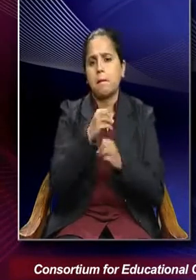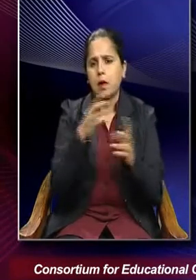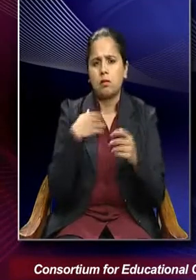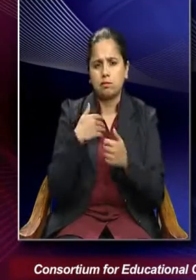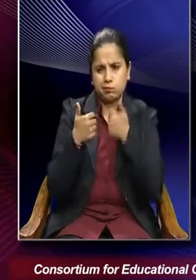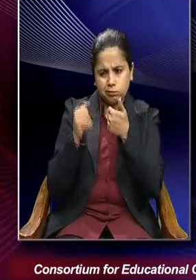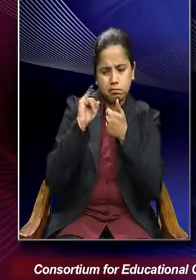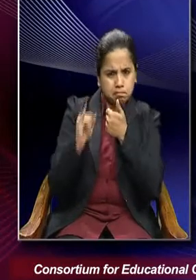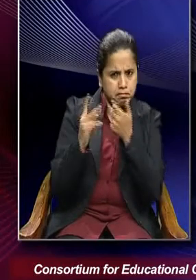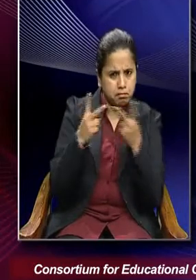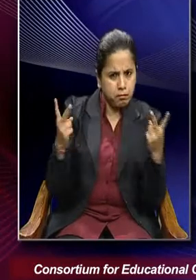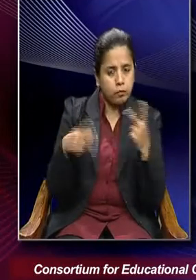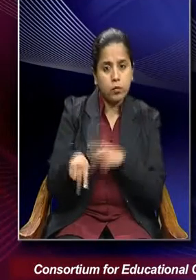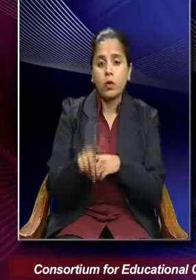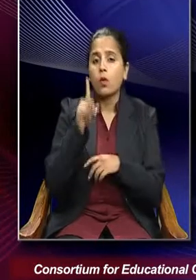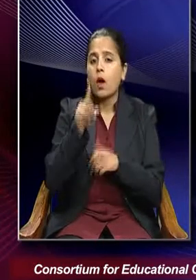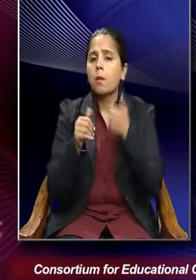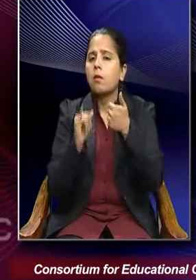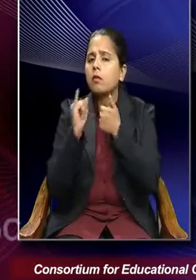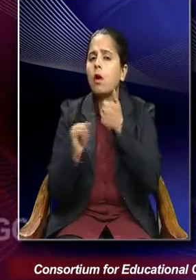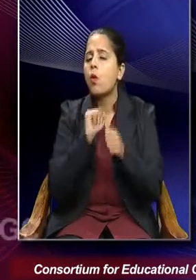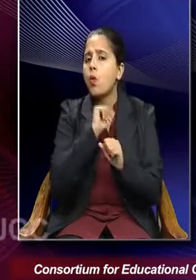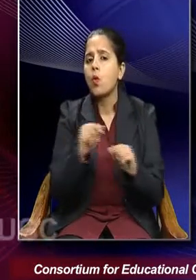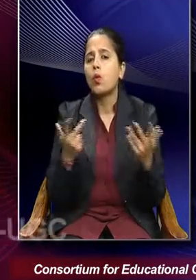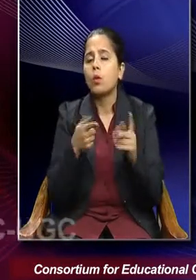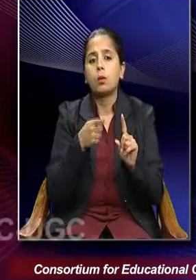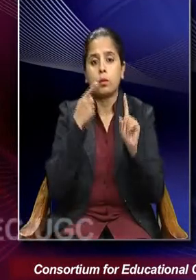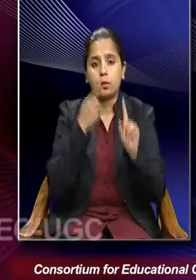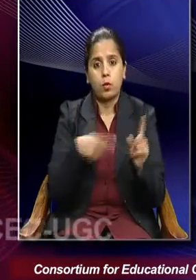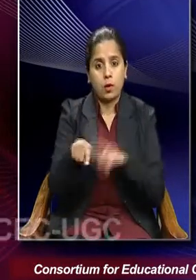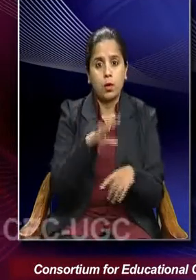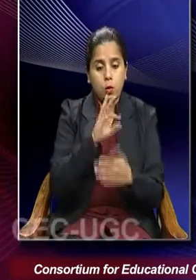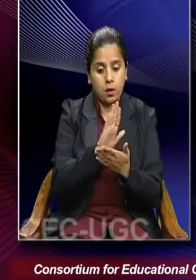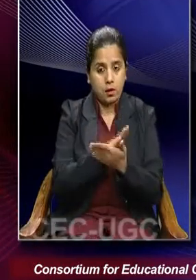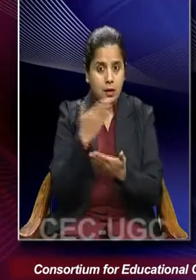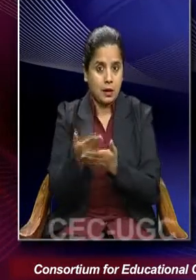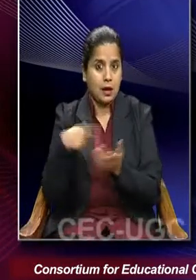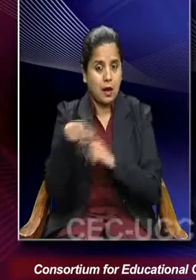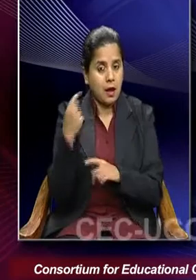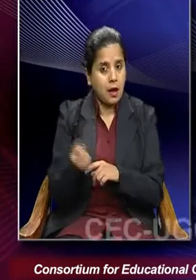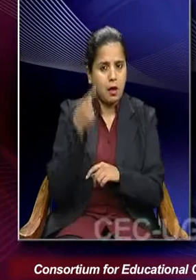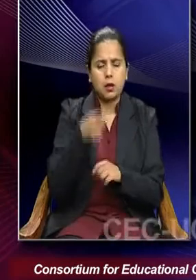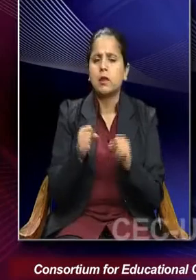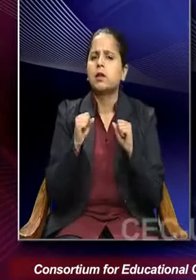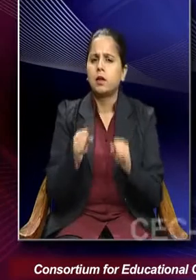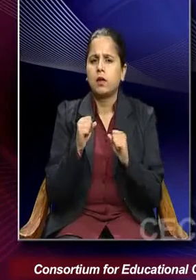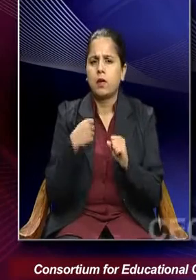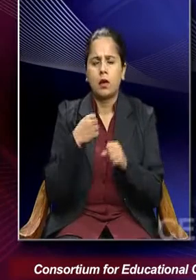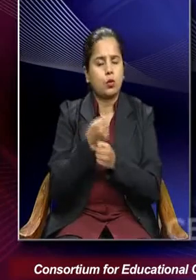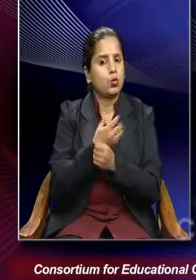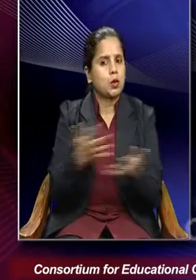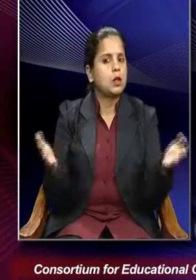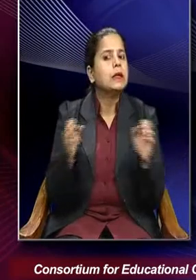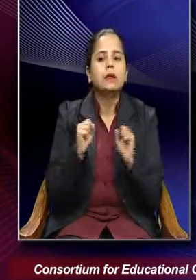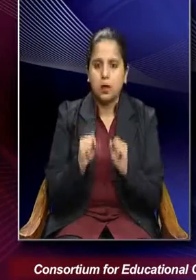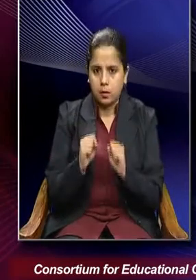one point of criticism is that the interpretative paradigm, it is difficult to generalize.